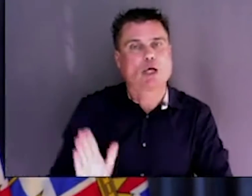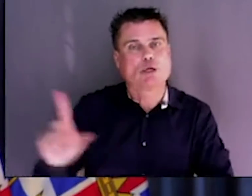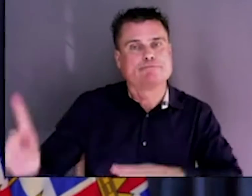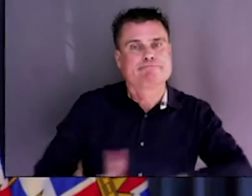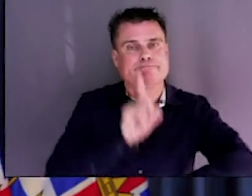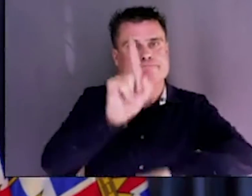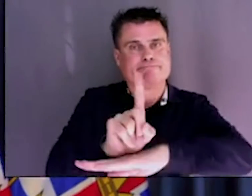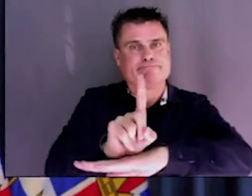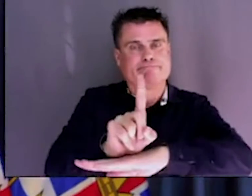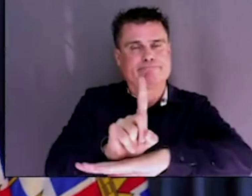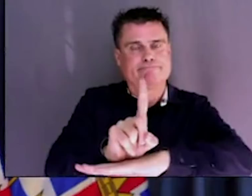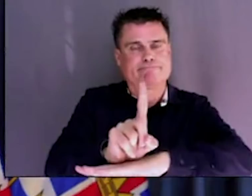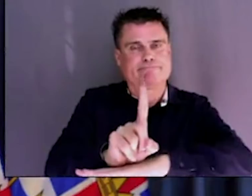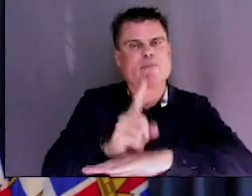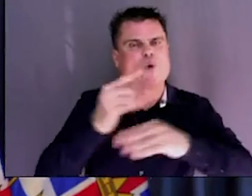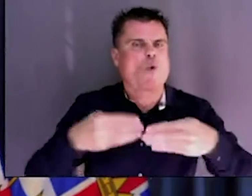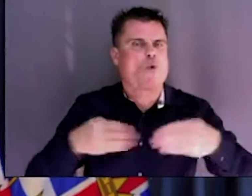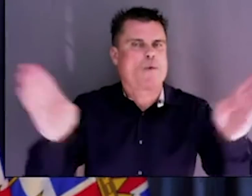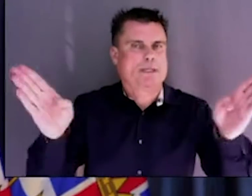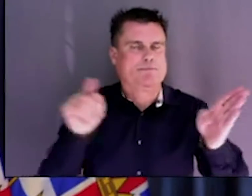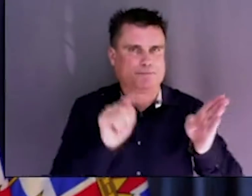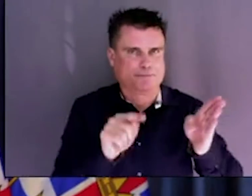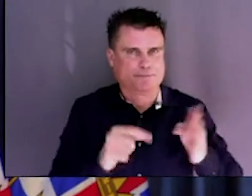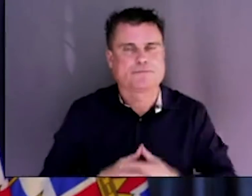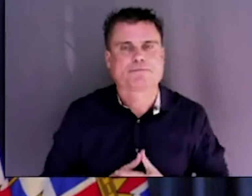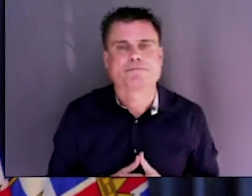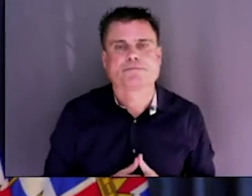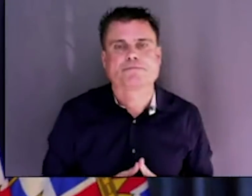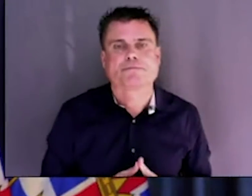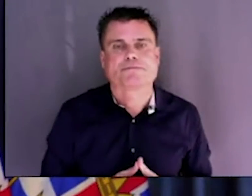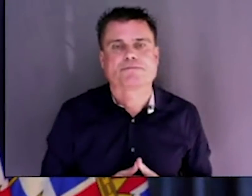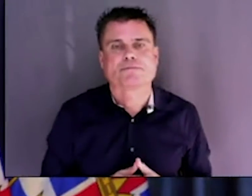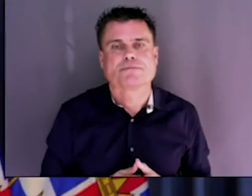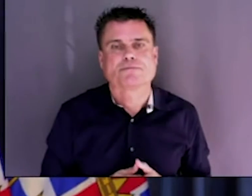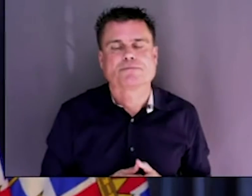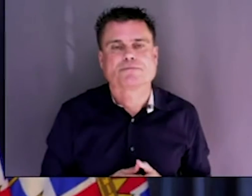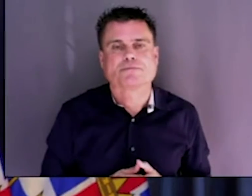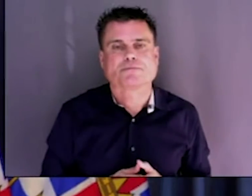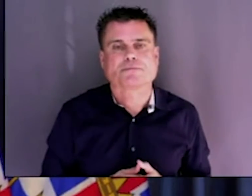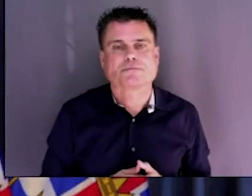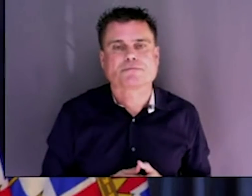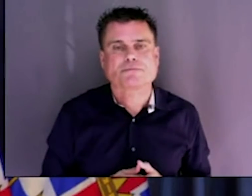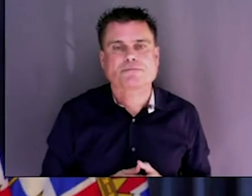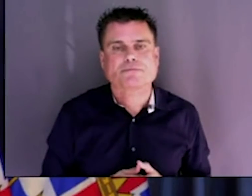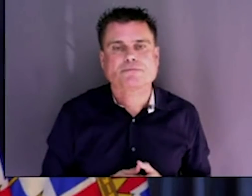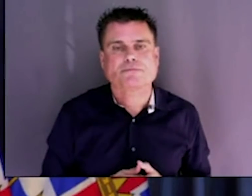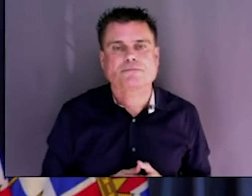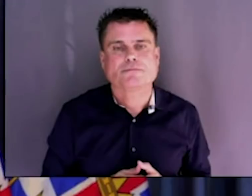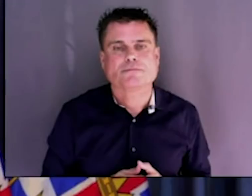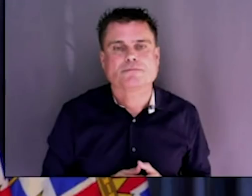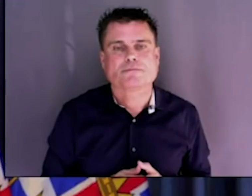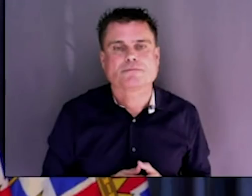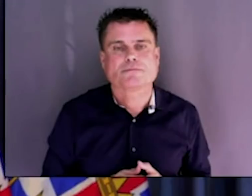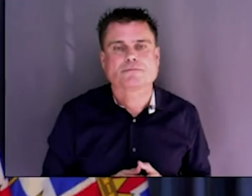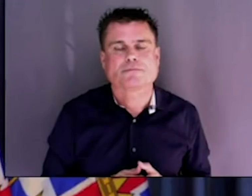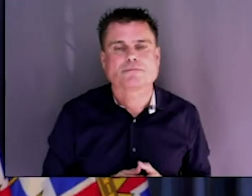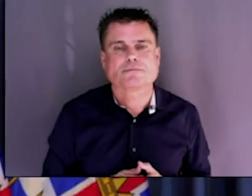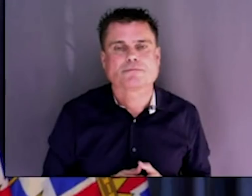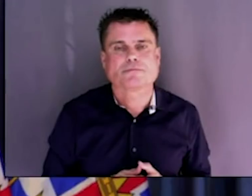years into that. I just wondered if you could talk about that, having that speaker leave before we understand